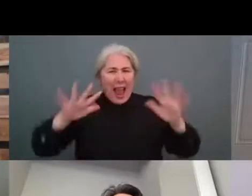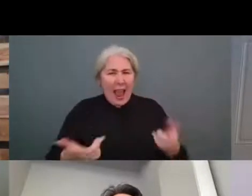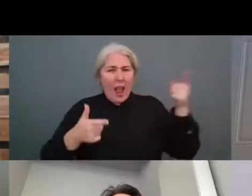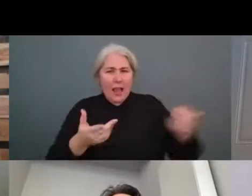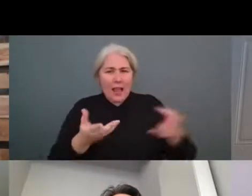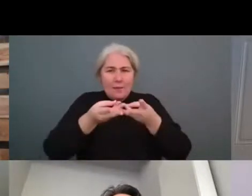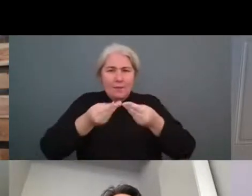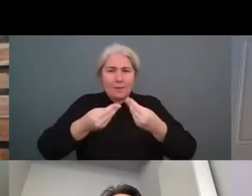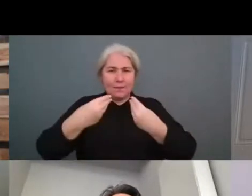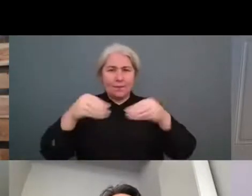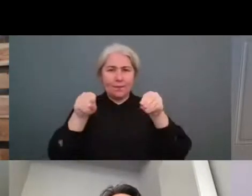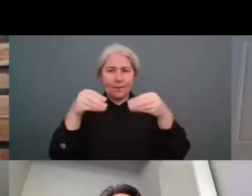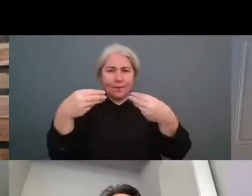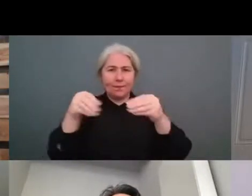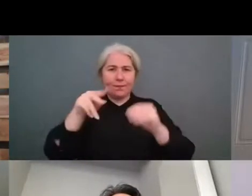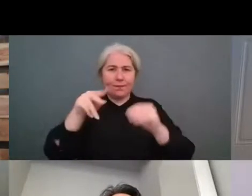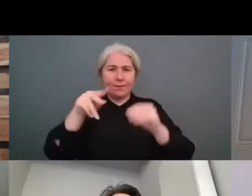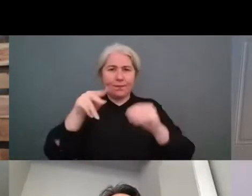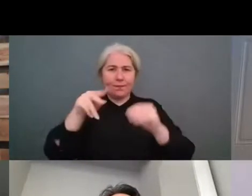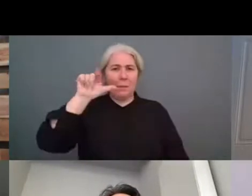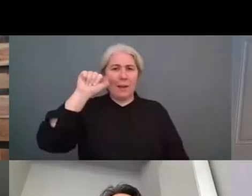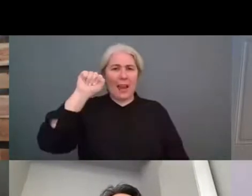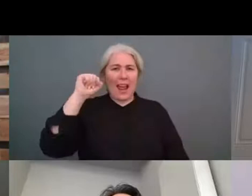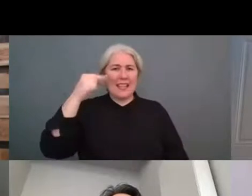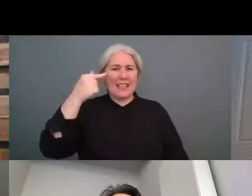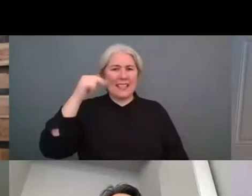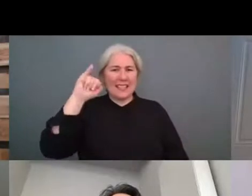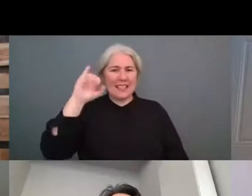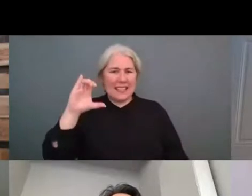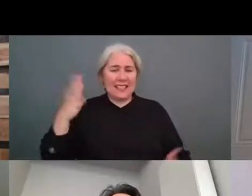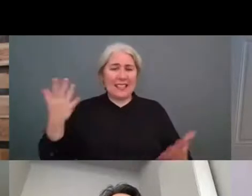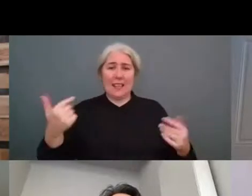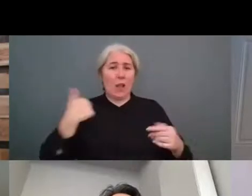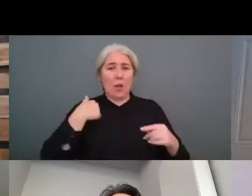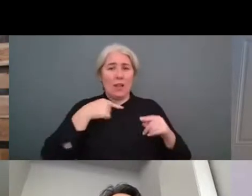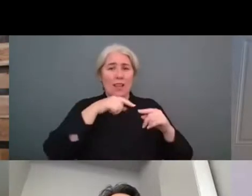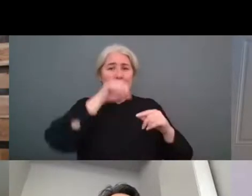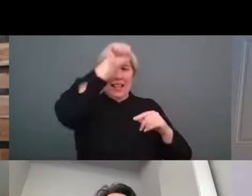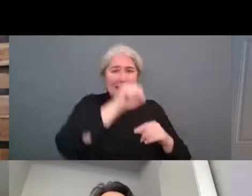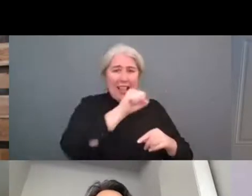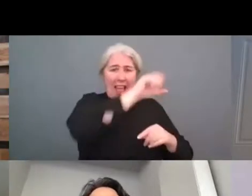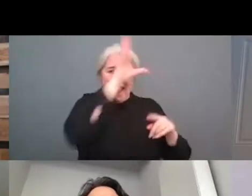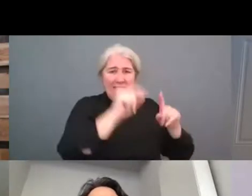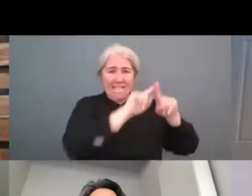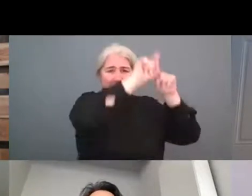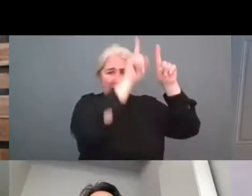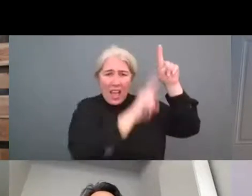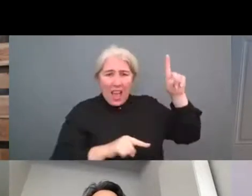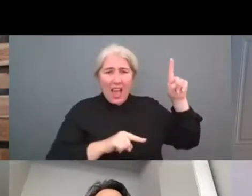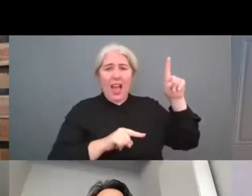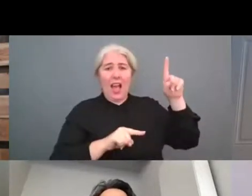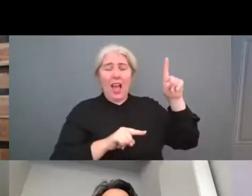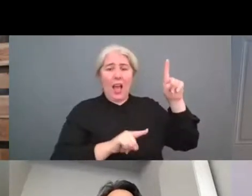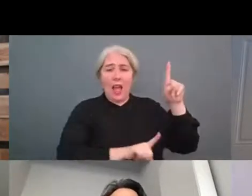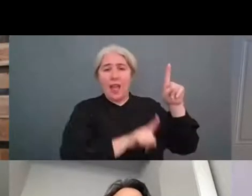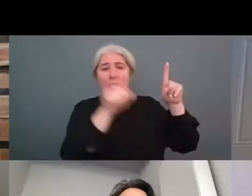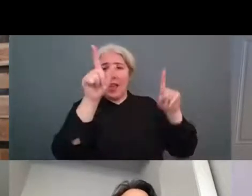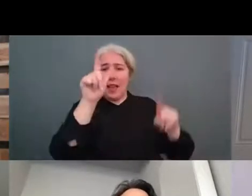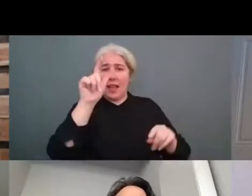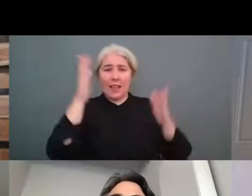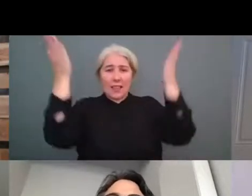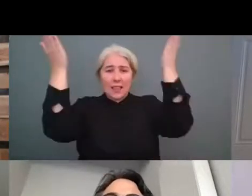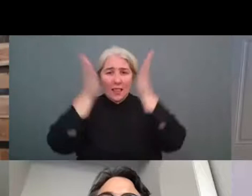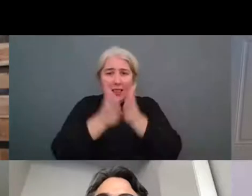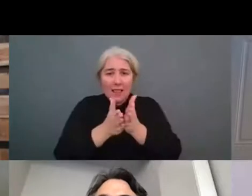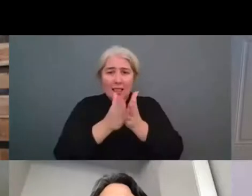countries um i mean we cycled all around east africa we crossed india we crossed um we went in the favela to meet